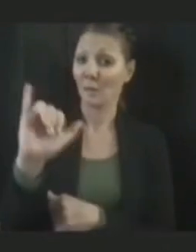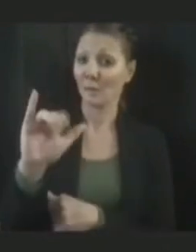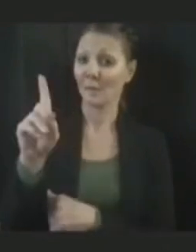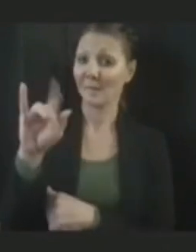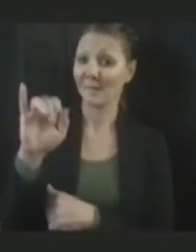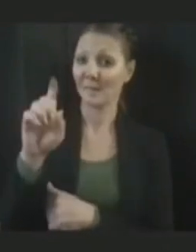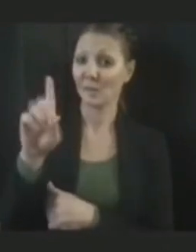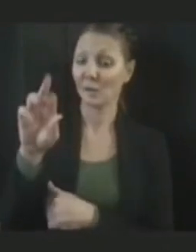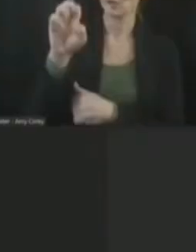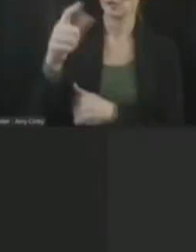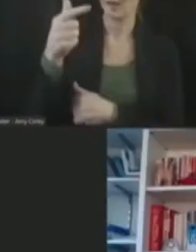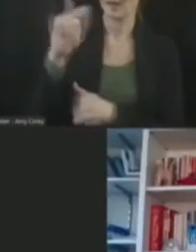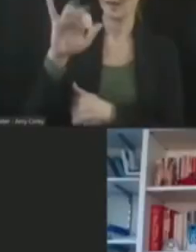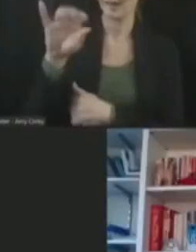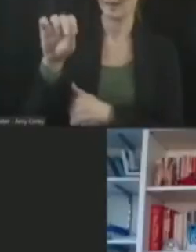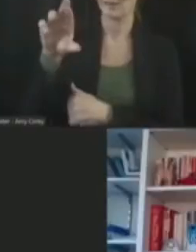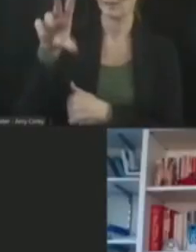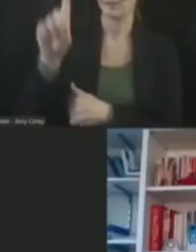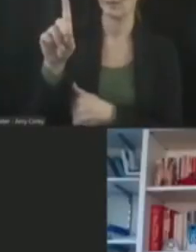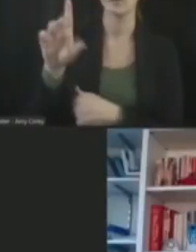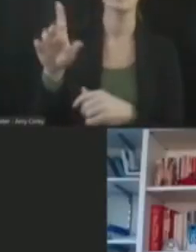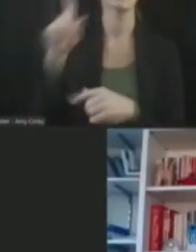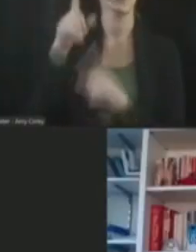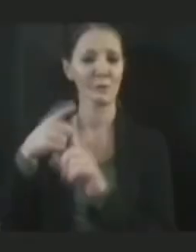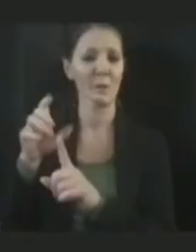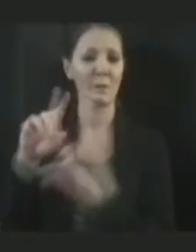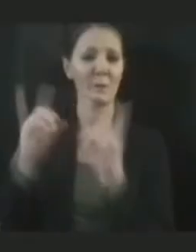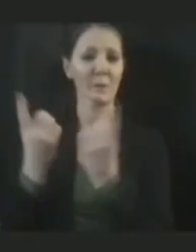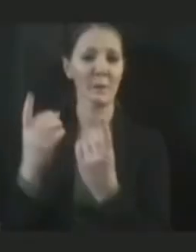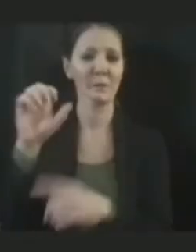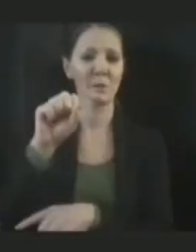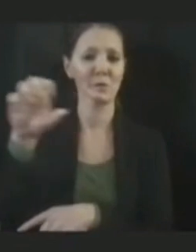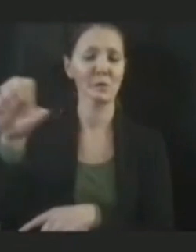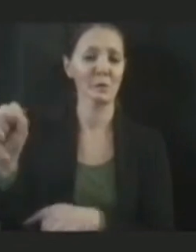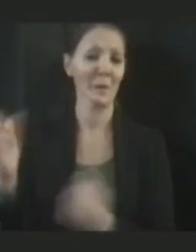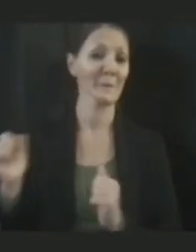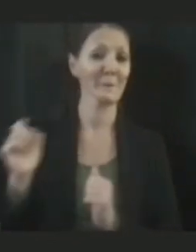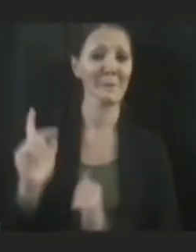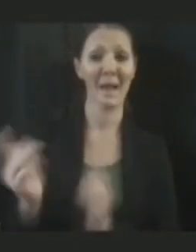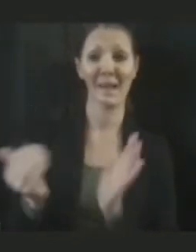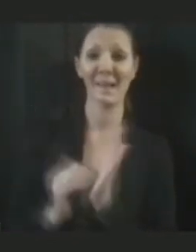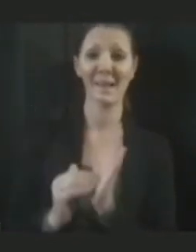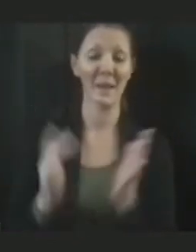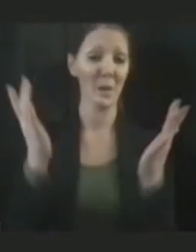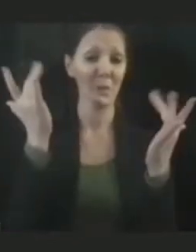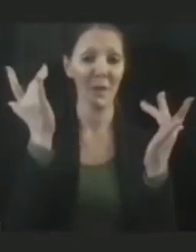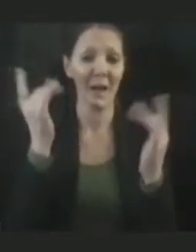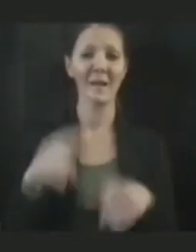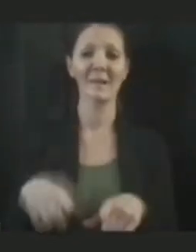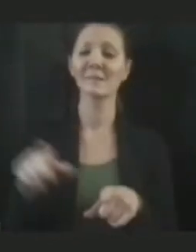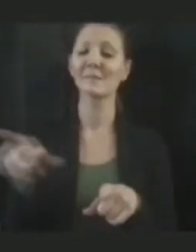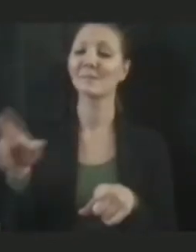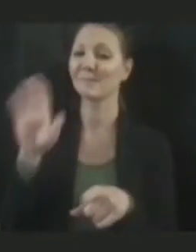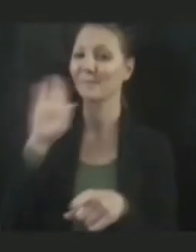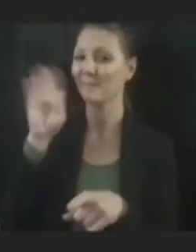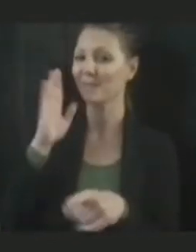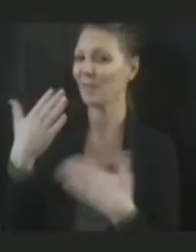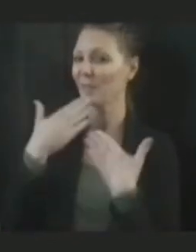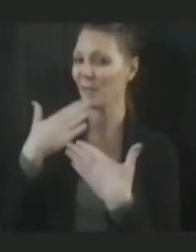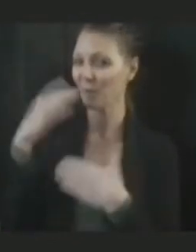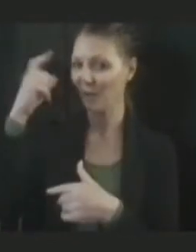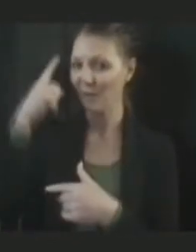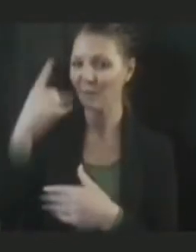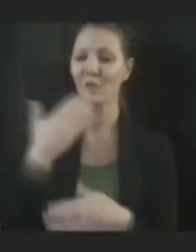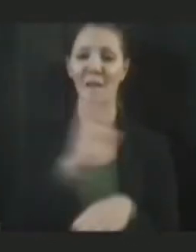of Barbara and Social Services. Why are we doing this, Deirdre? Thanks, Governor. And good afternoon, everyone.